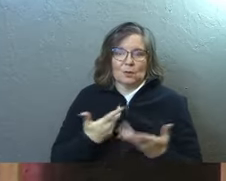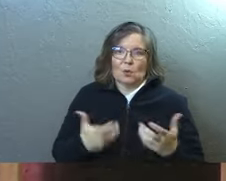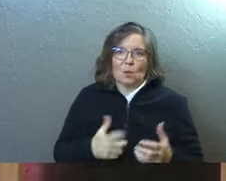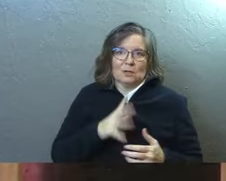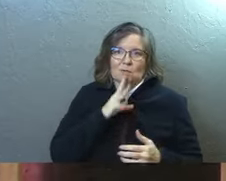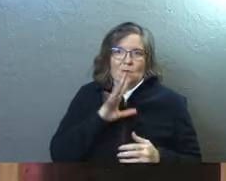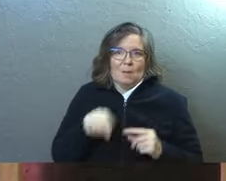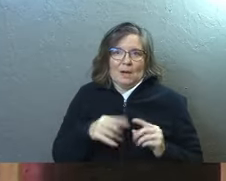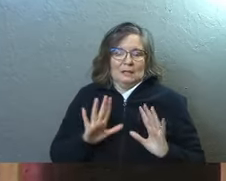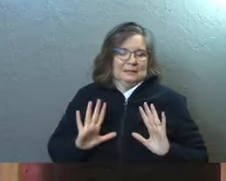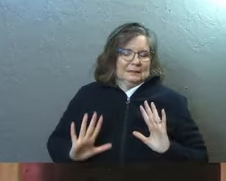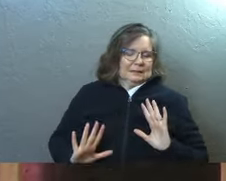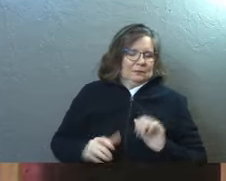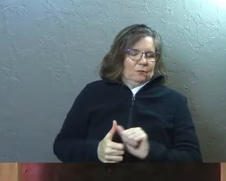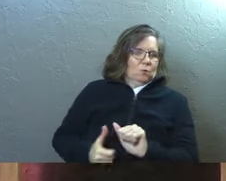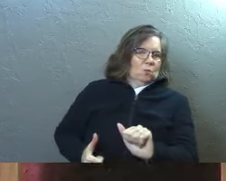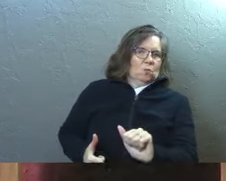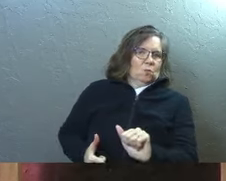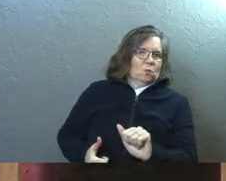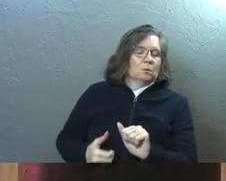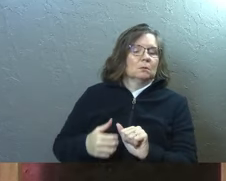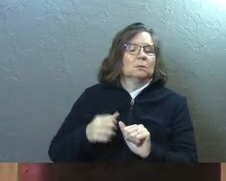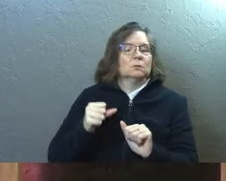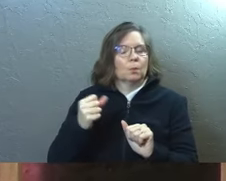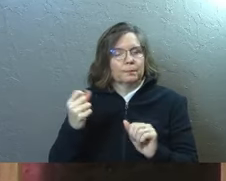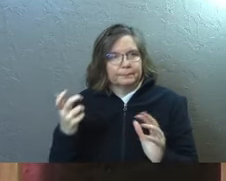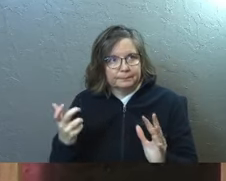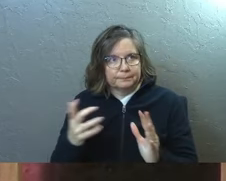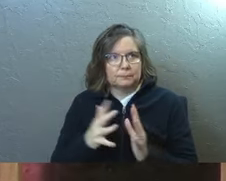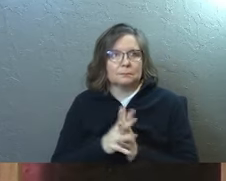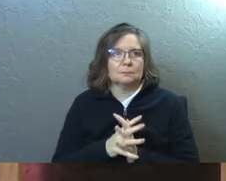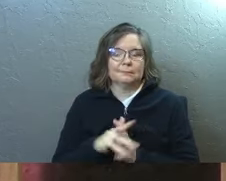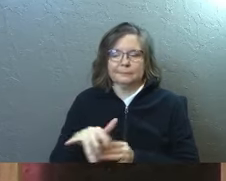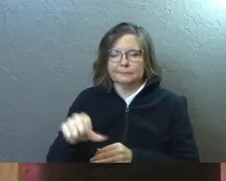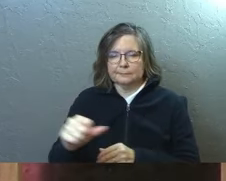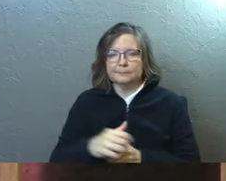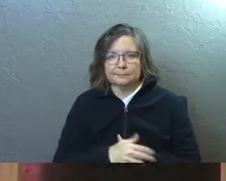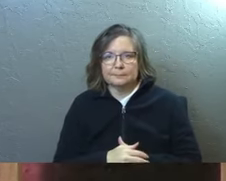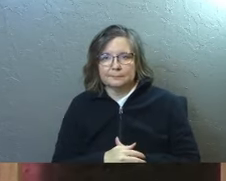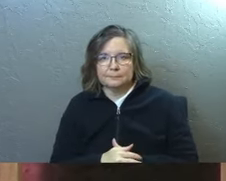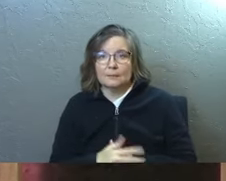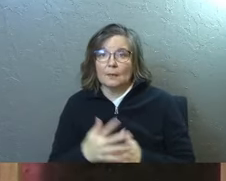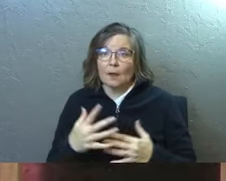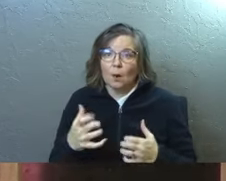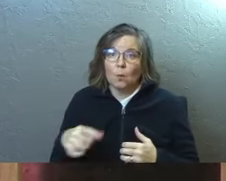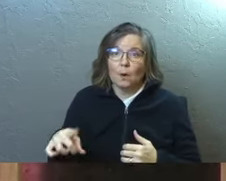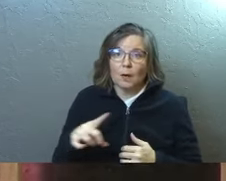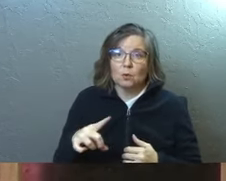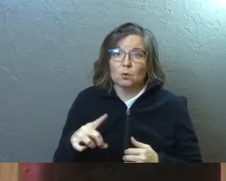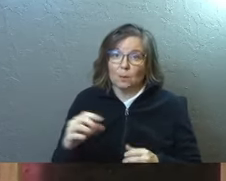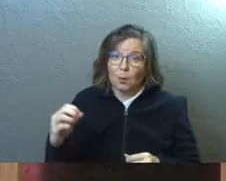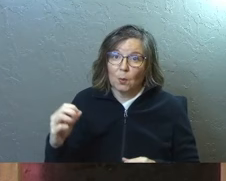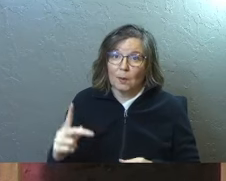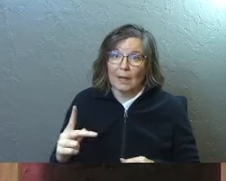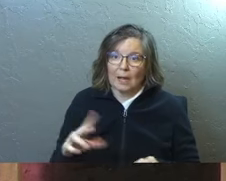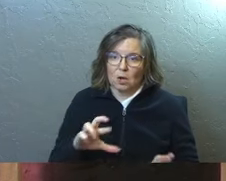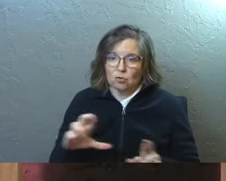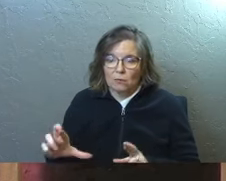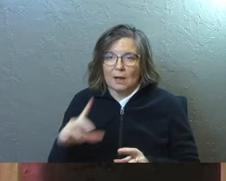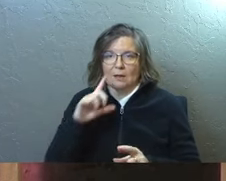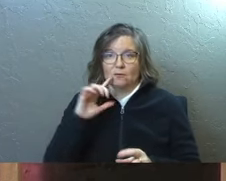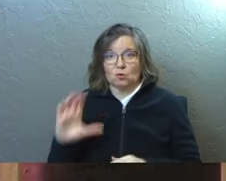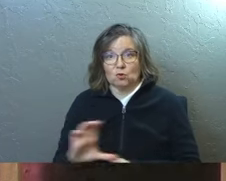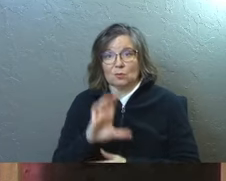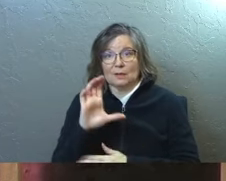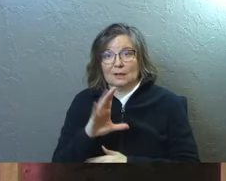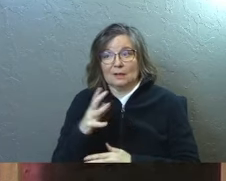don't want to talk about it or we want to avoid it. So, um, yeah, I want you to be okay and ready for